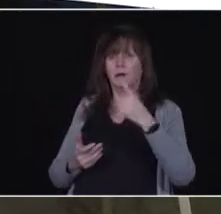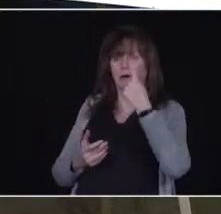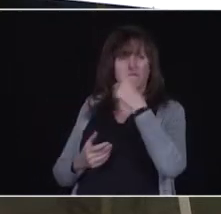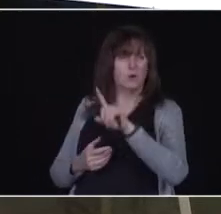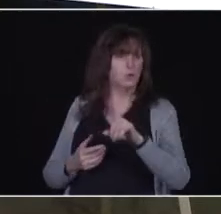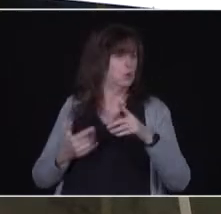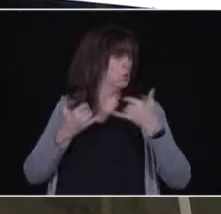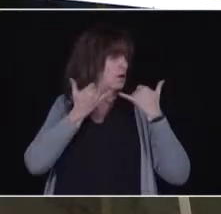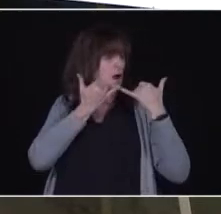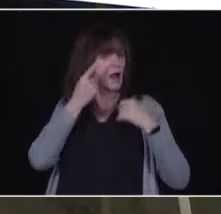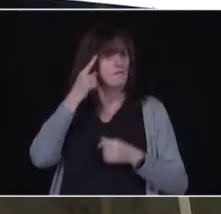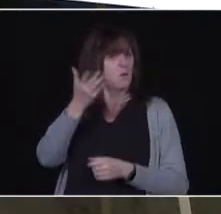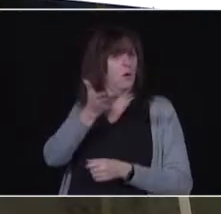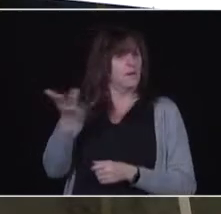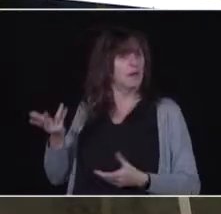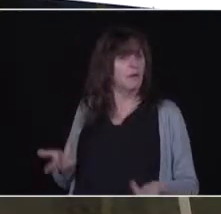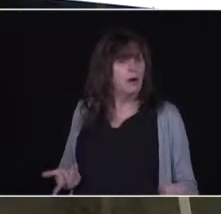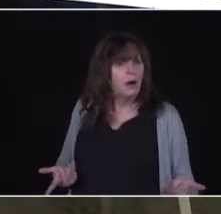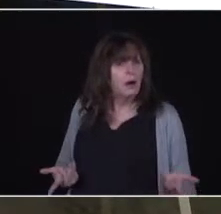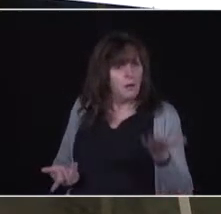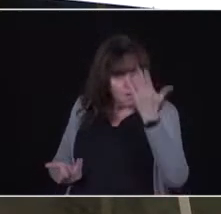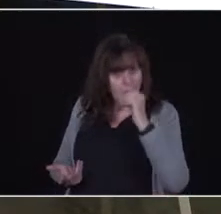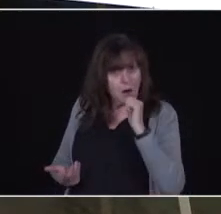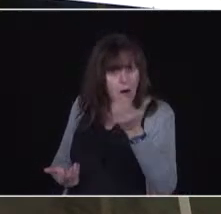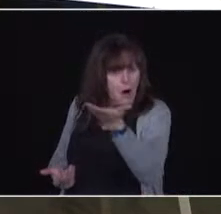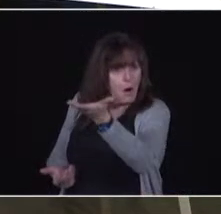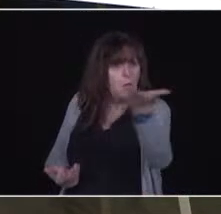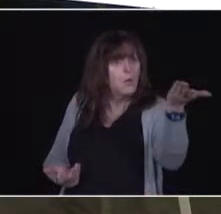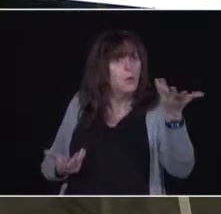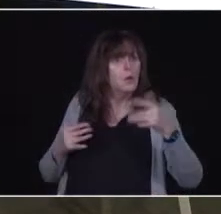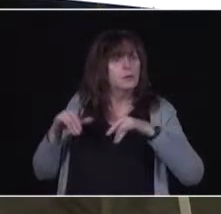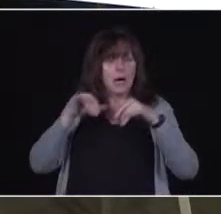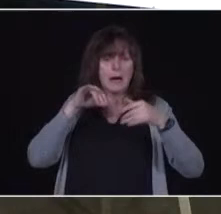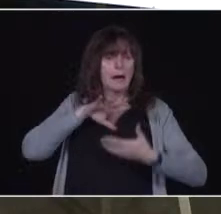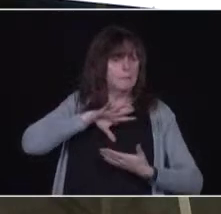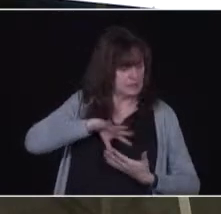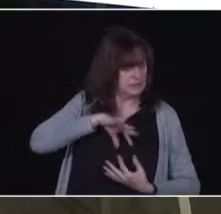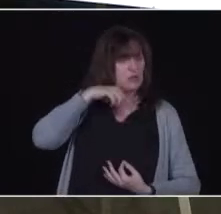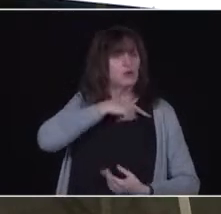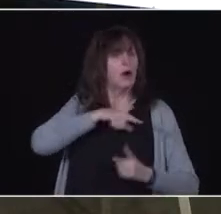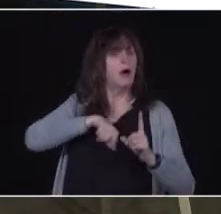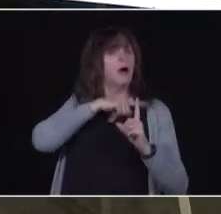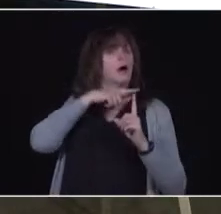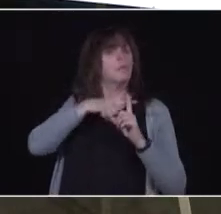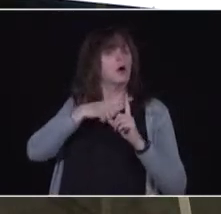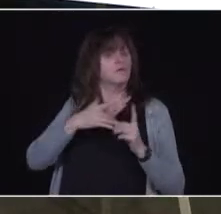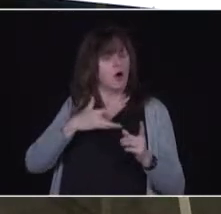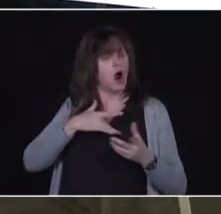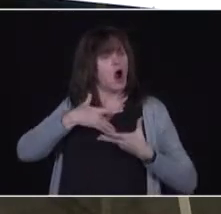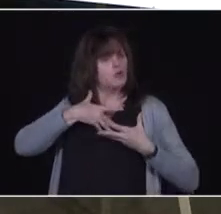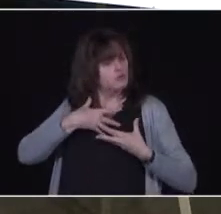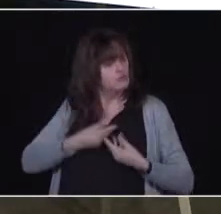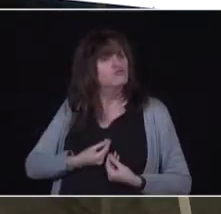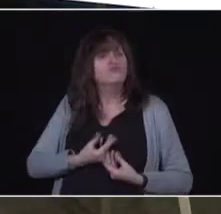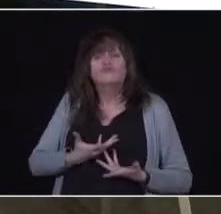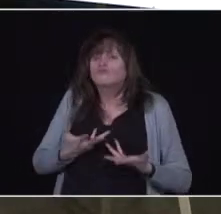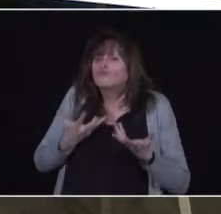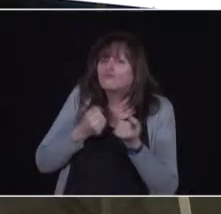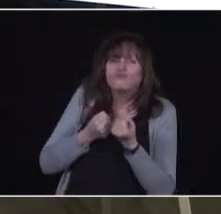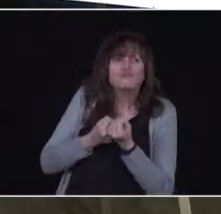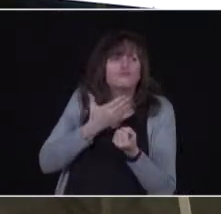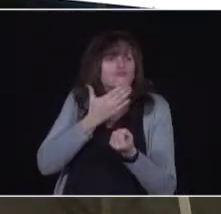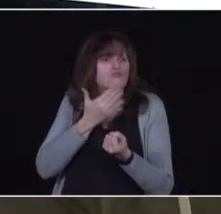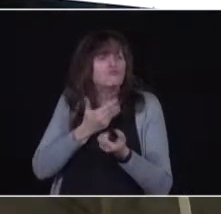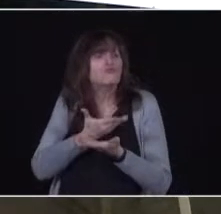I would simply say, do the same here. Let's show our generosity of spirit in Ontario, and let's look after that age group and make sure they got their appointments. The public health